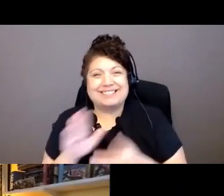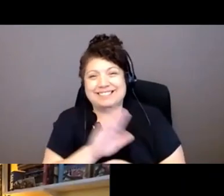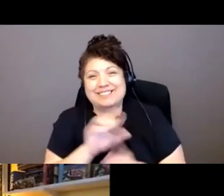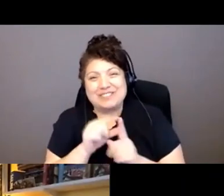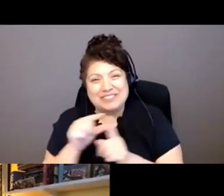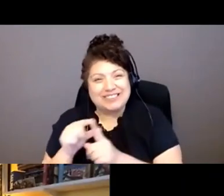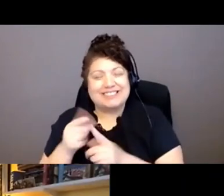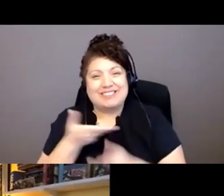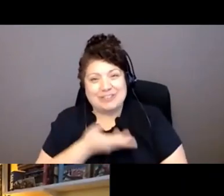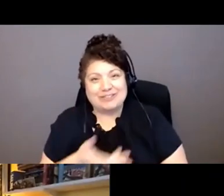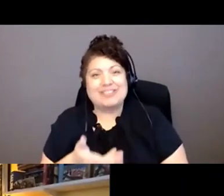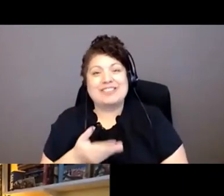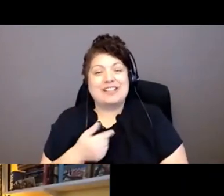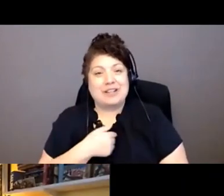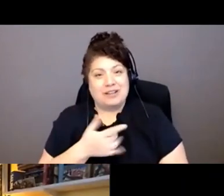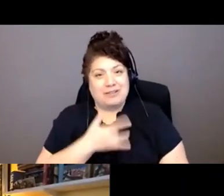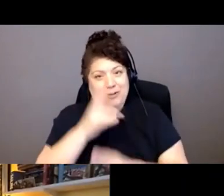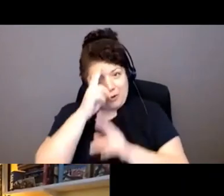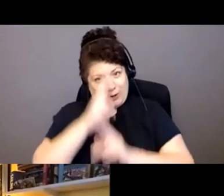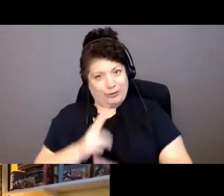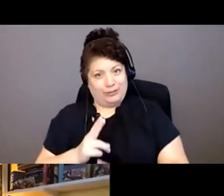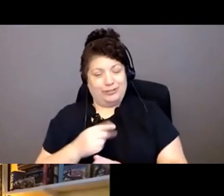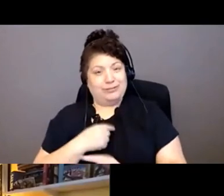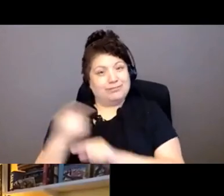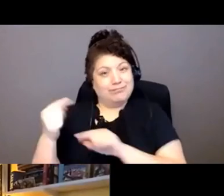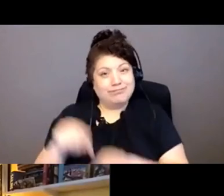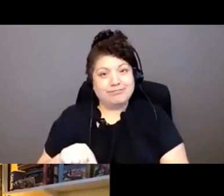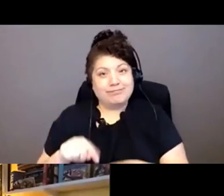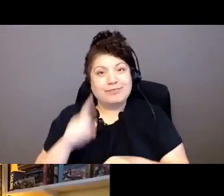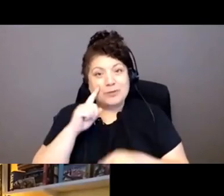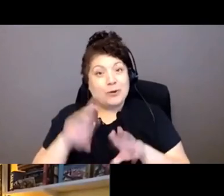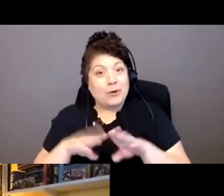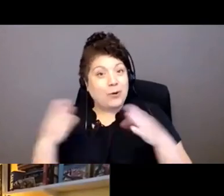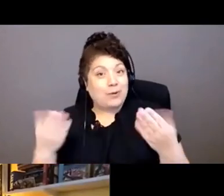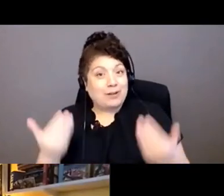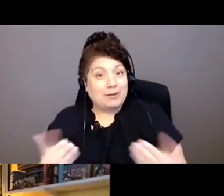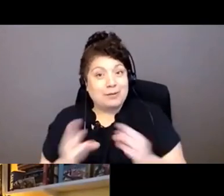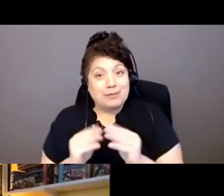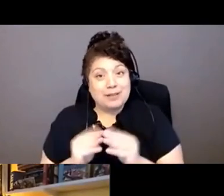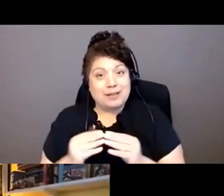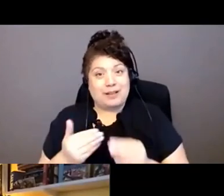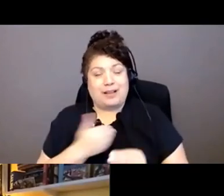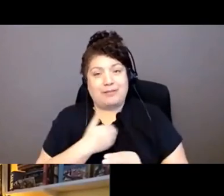I am honored to be here to open this meeting in a good way.